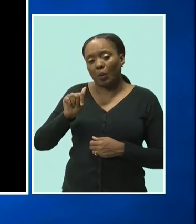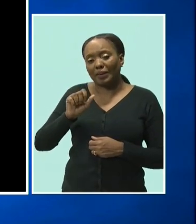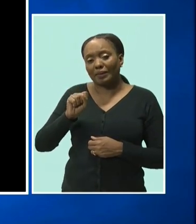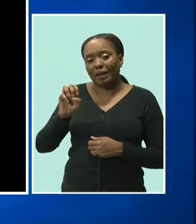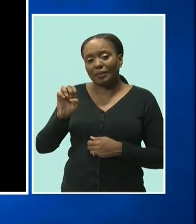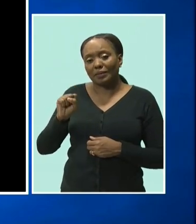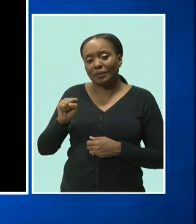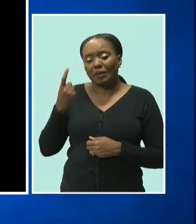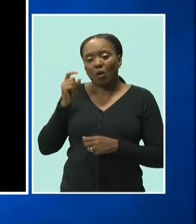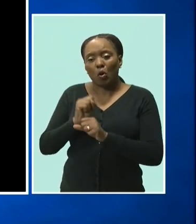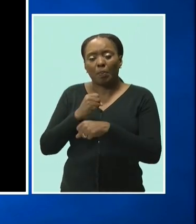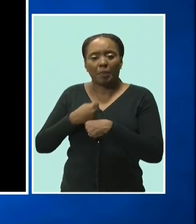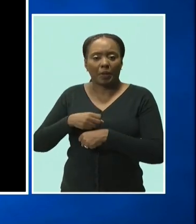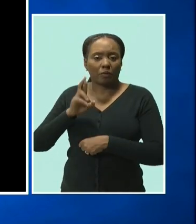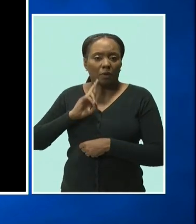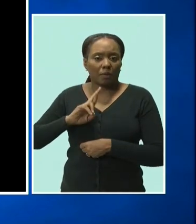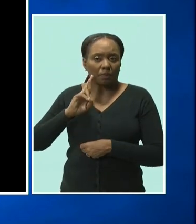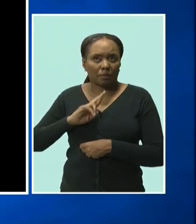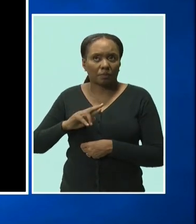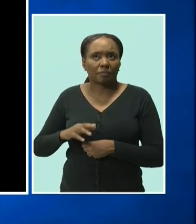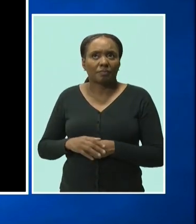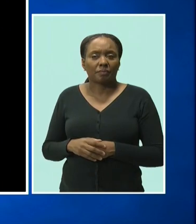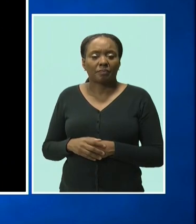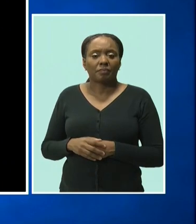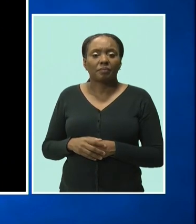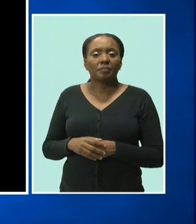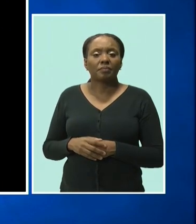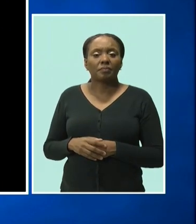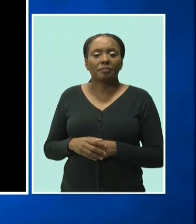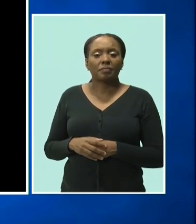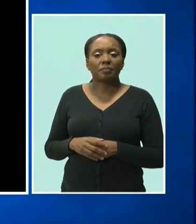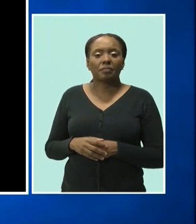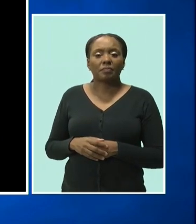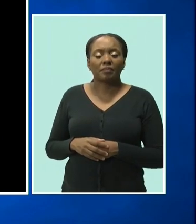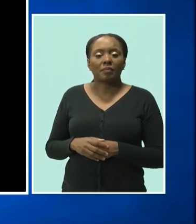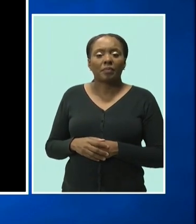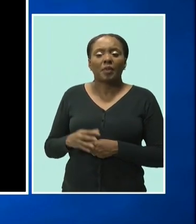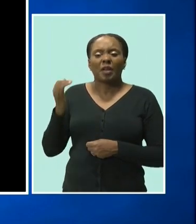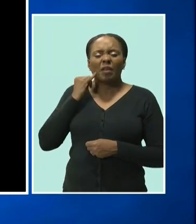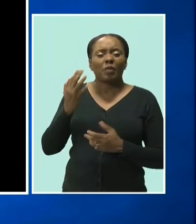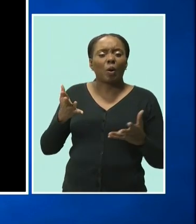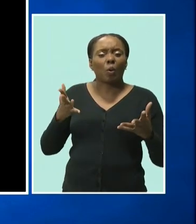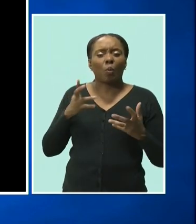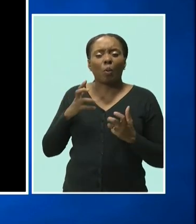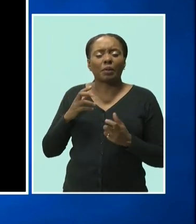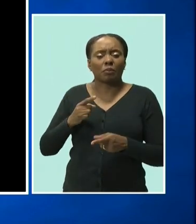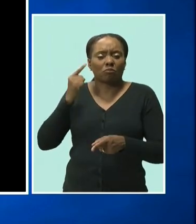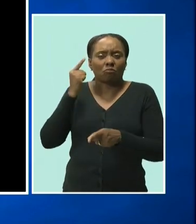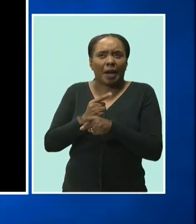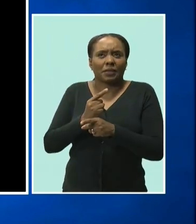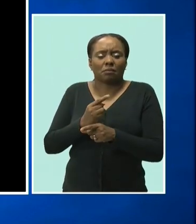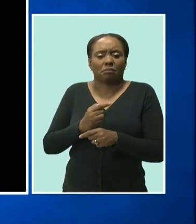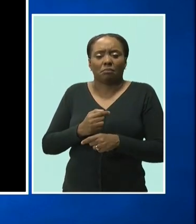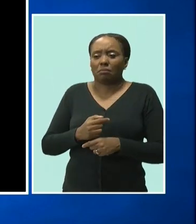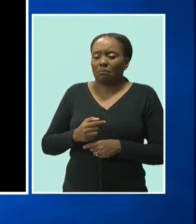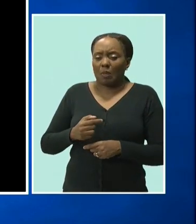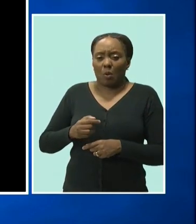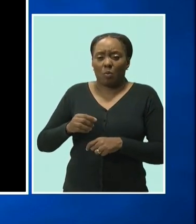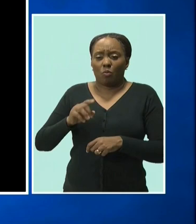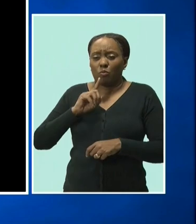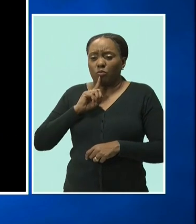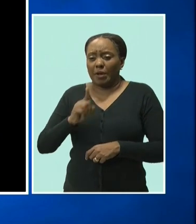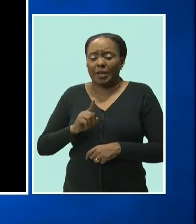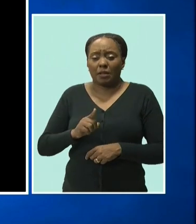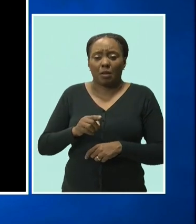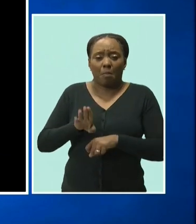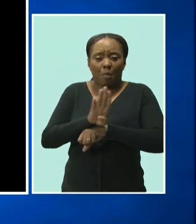for the rules of origin to be met, to say it is a Barbados rum, you